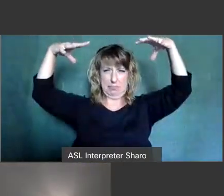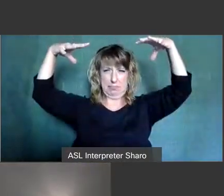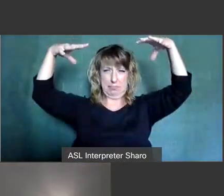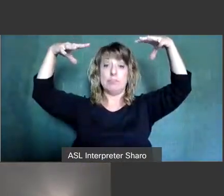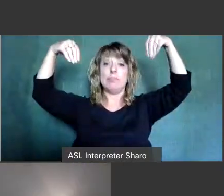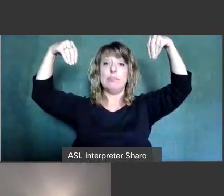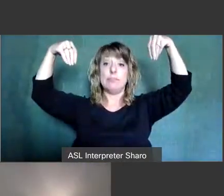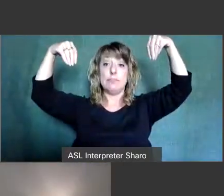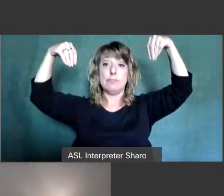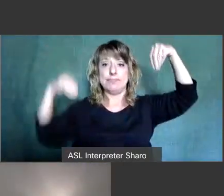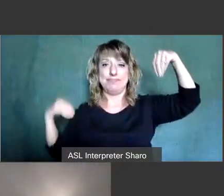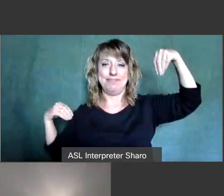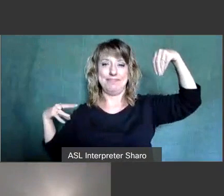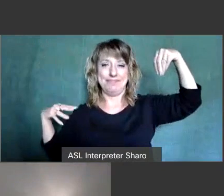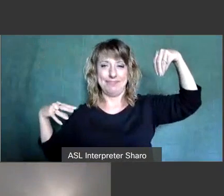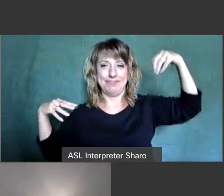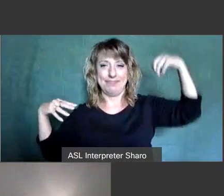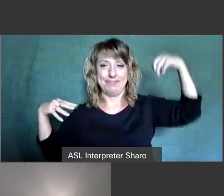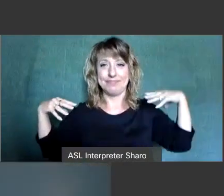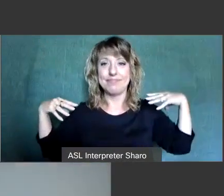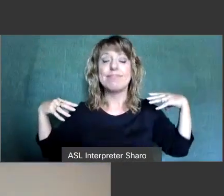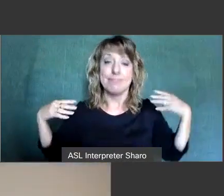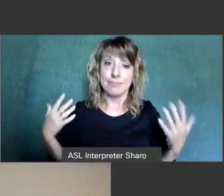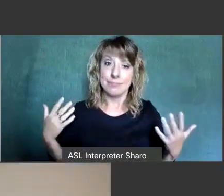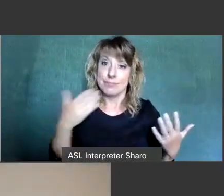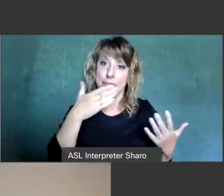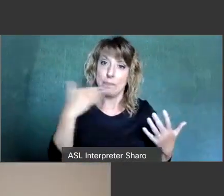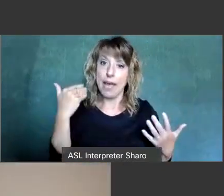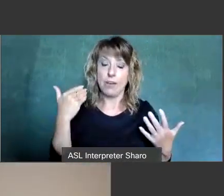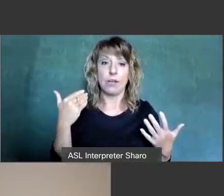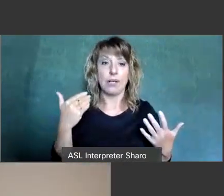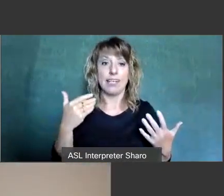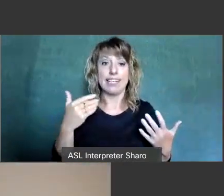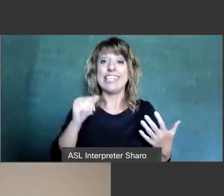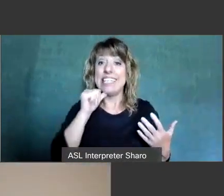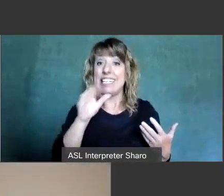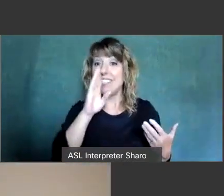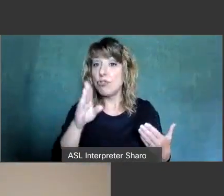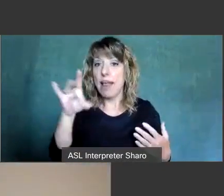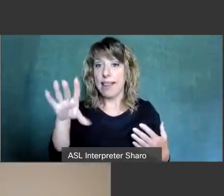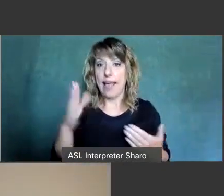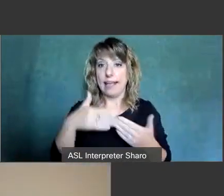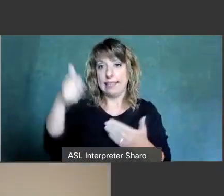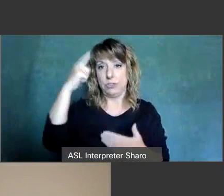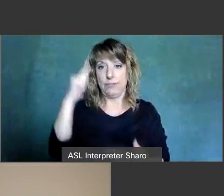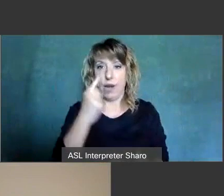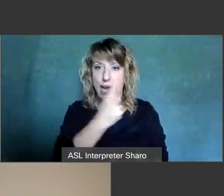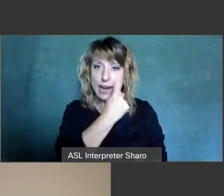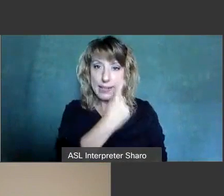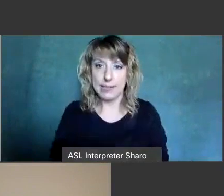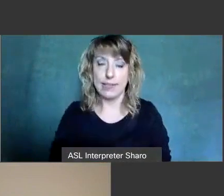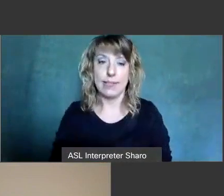that off oftentimes and just turn the lamps on behind me just because indirect lighting is easier on my eyes and so